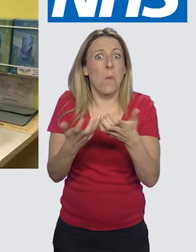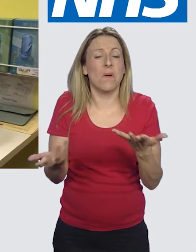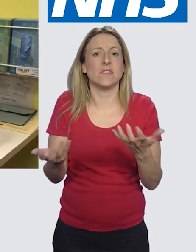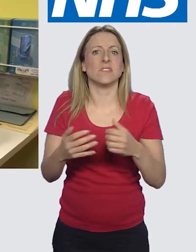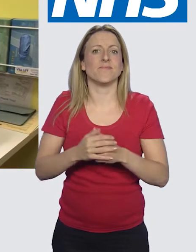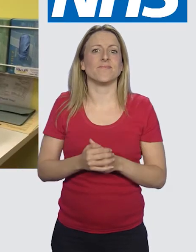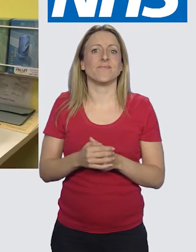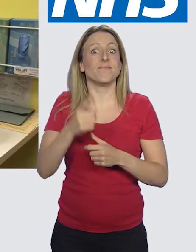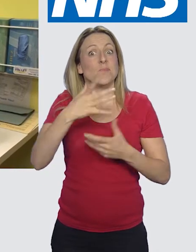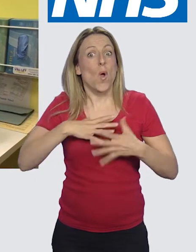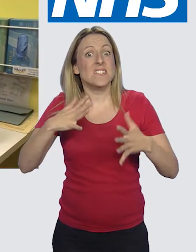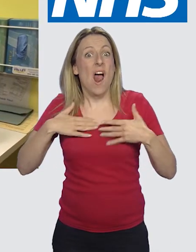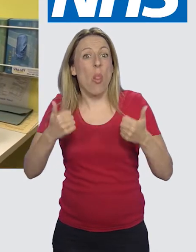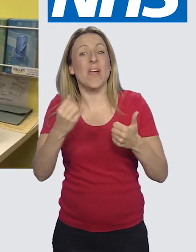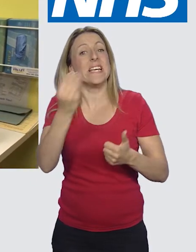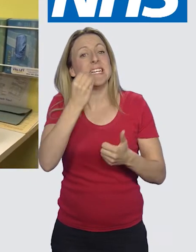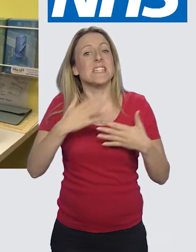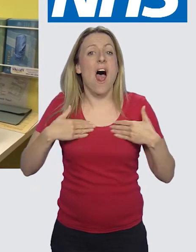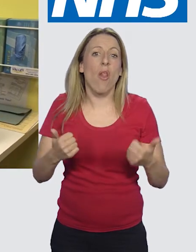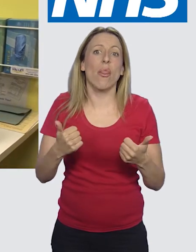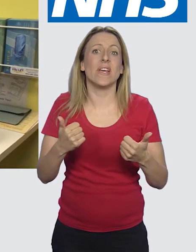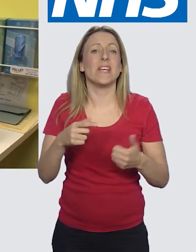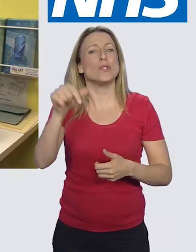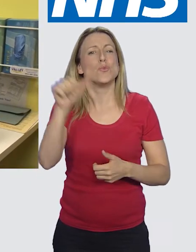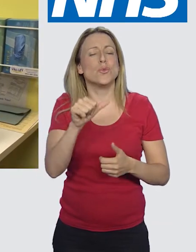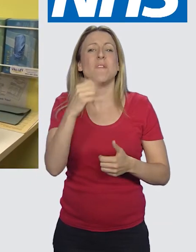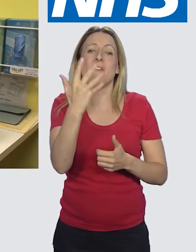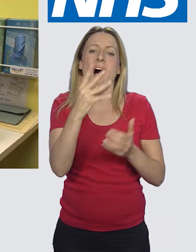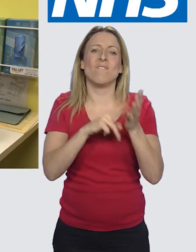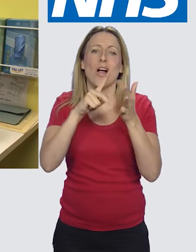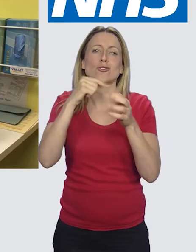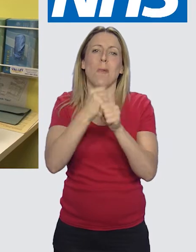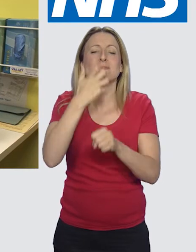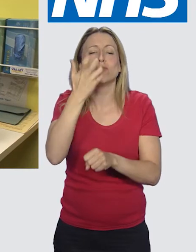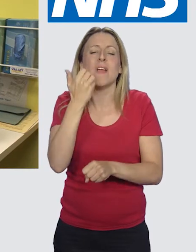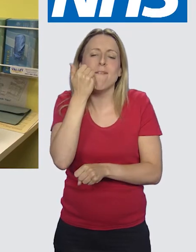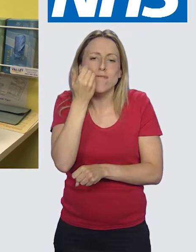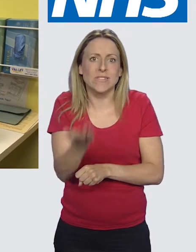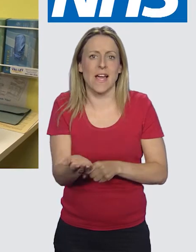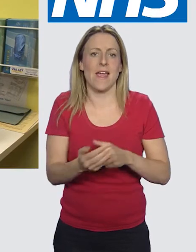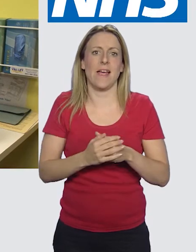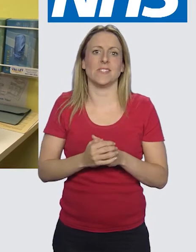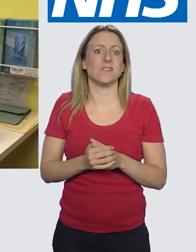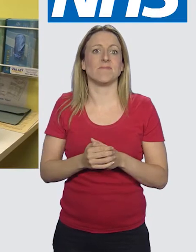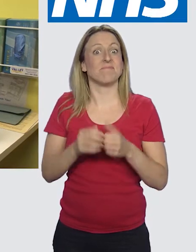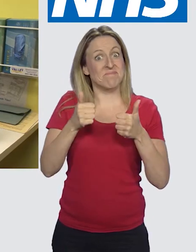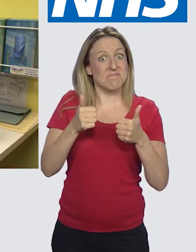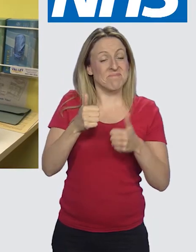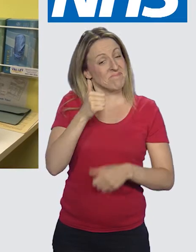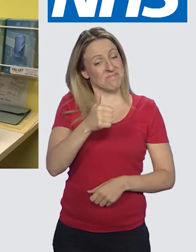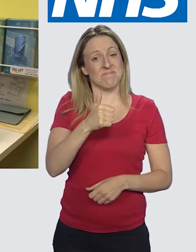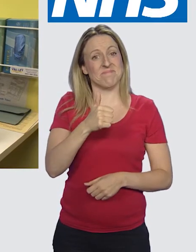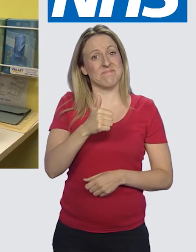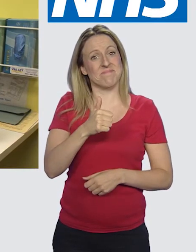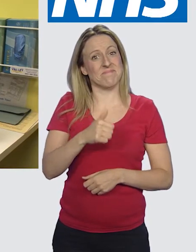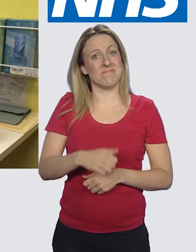Well, that's a very good question Monkey and part of staying healthy is healthy eating. And we all know that we should have five